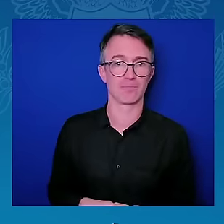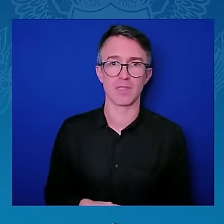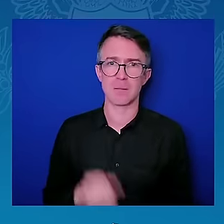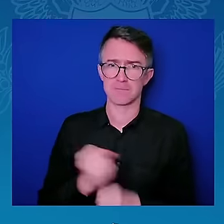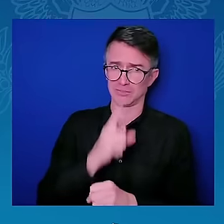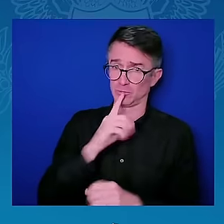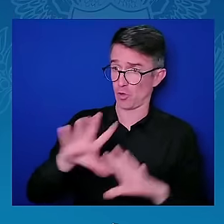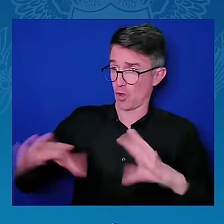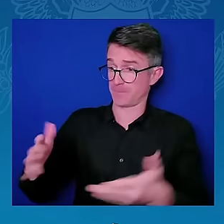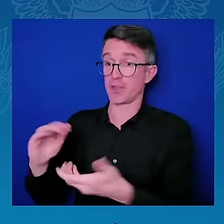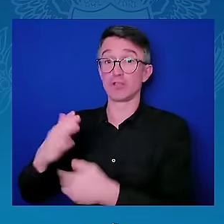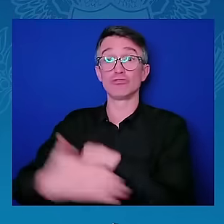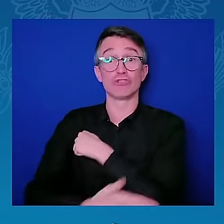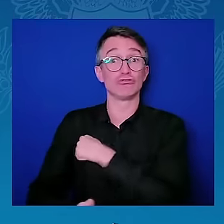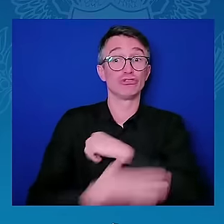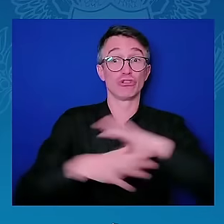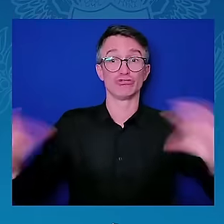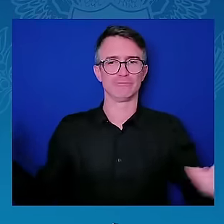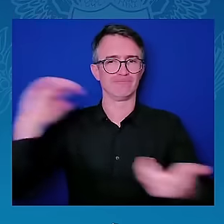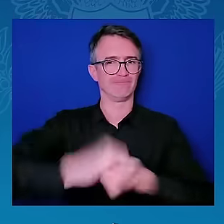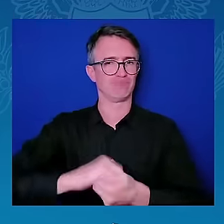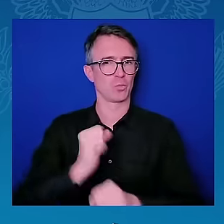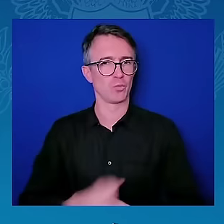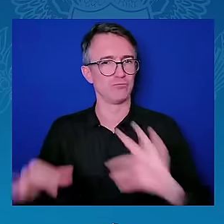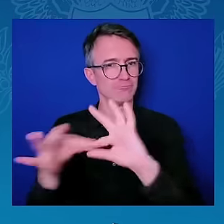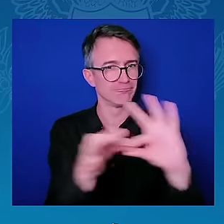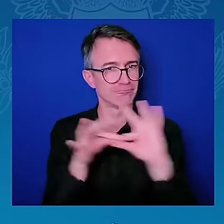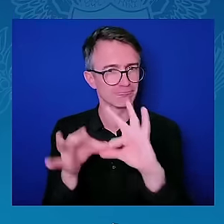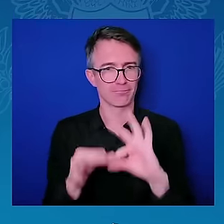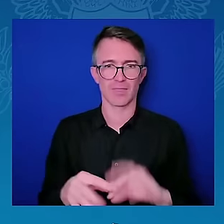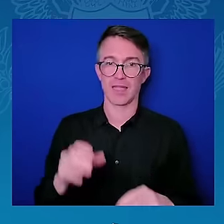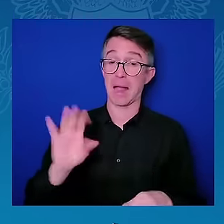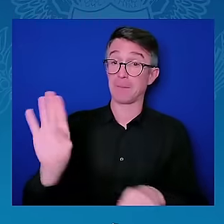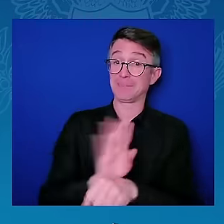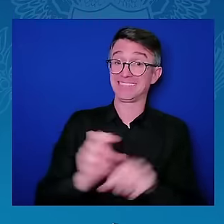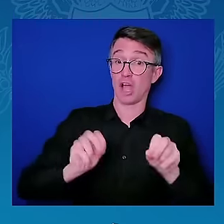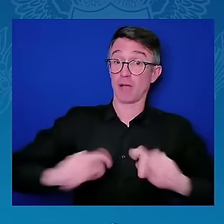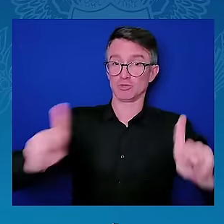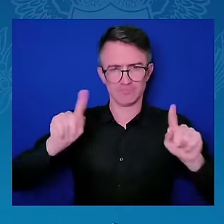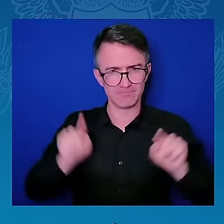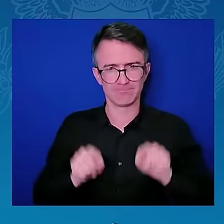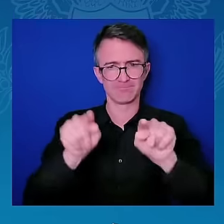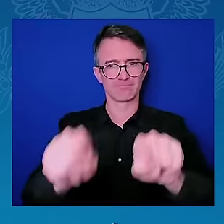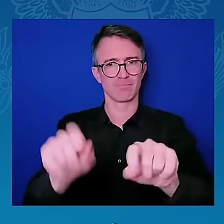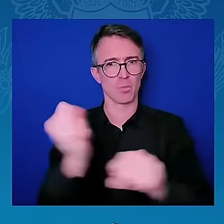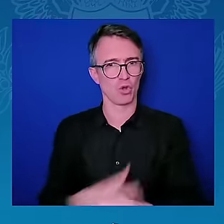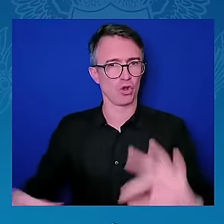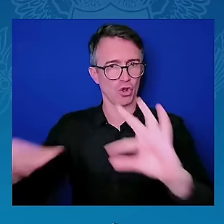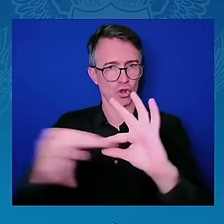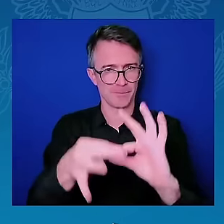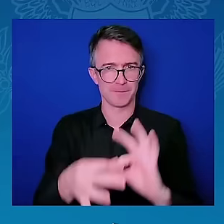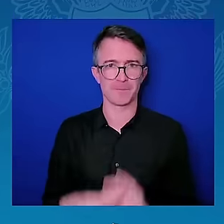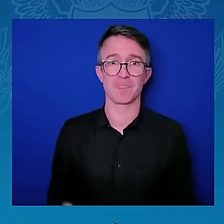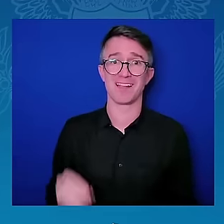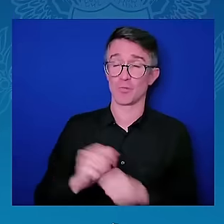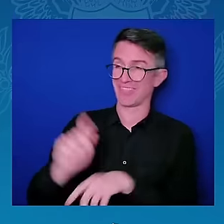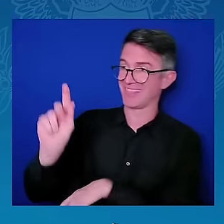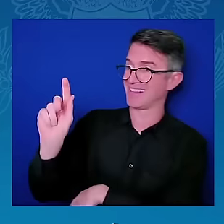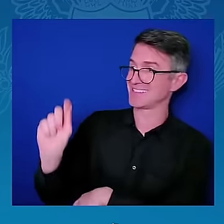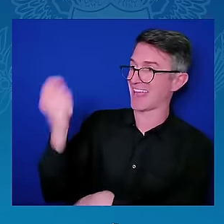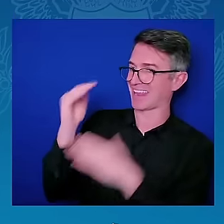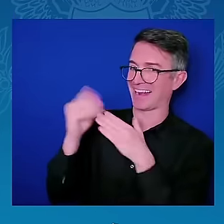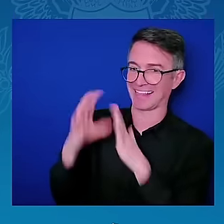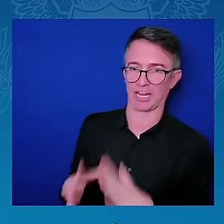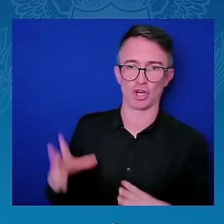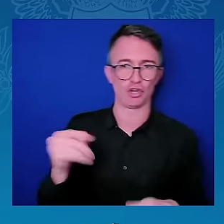bilateral strategic dialogue. And we travel the globe, leading trade missions to Nairobi for the AmCham business summit, as well as